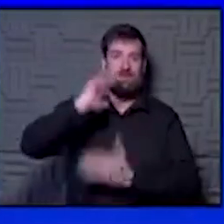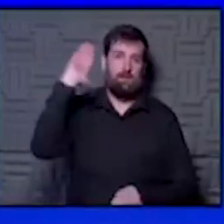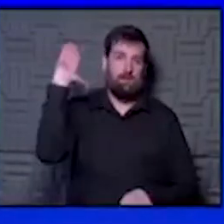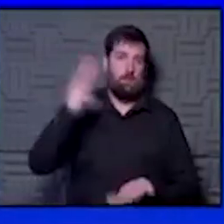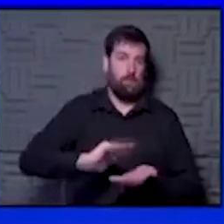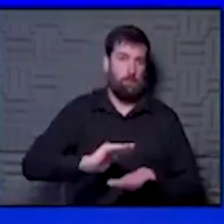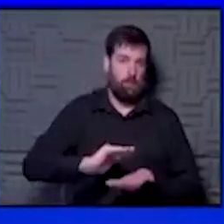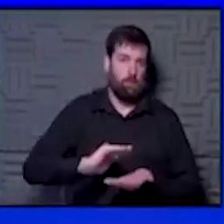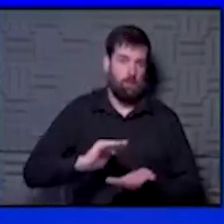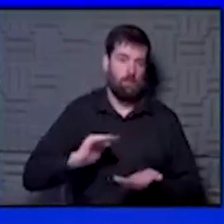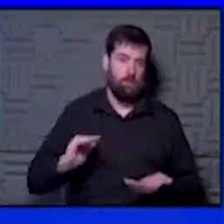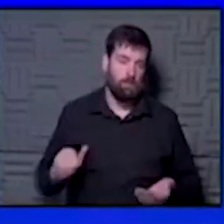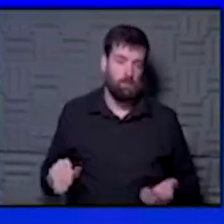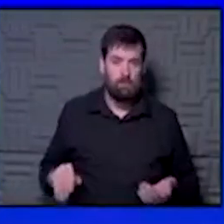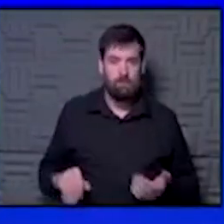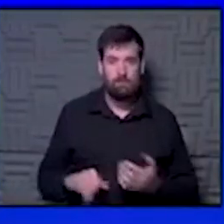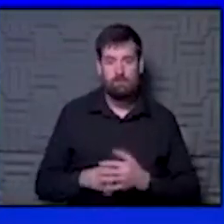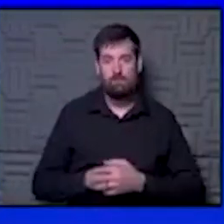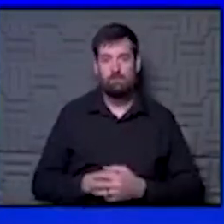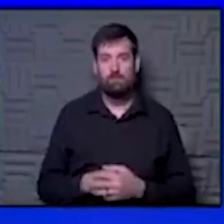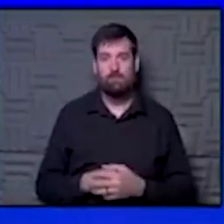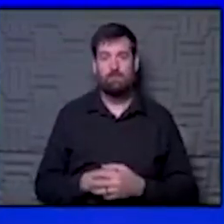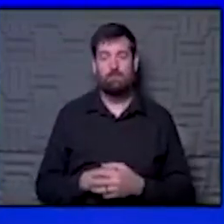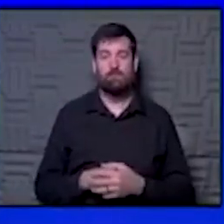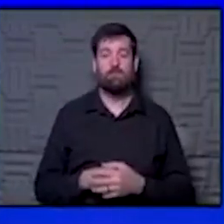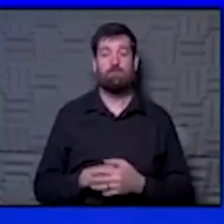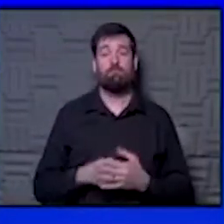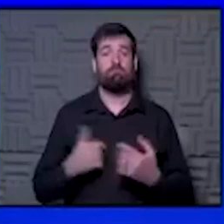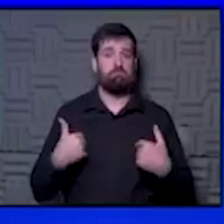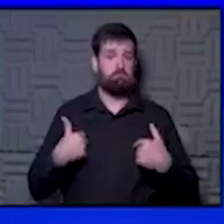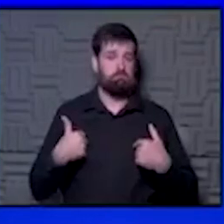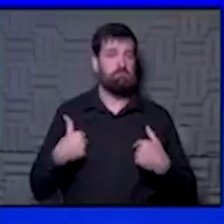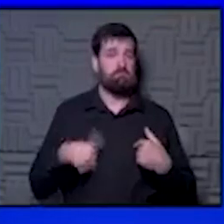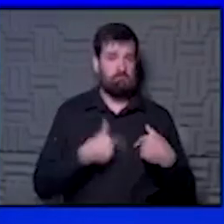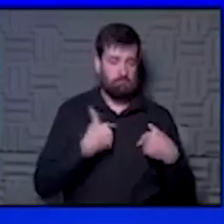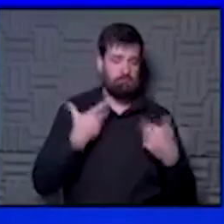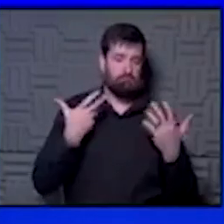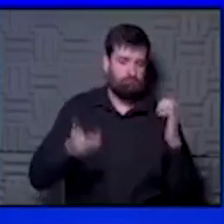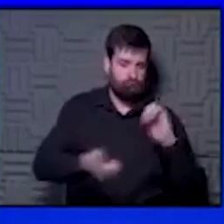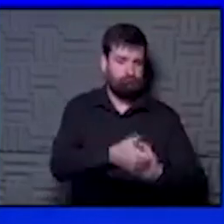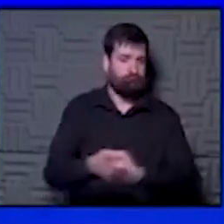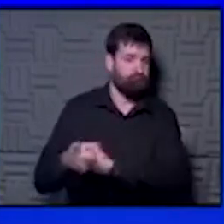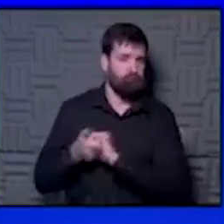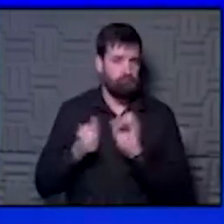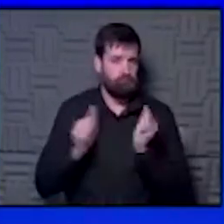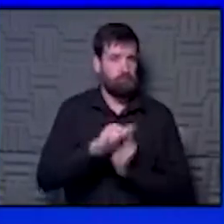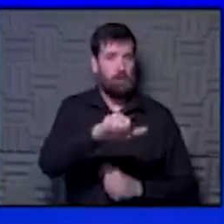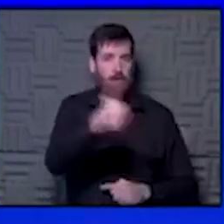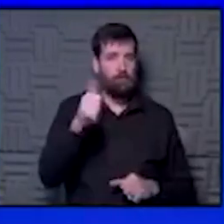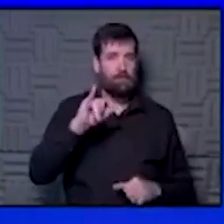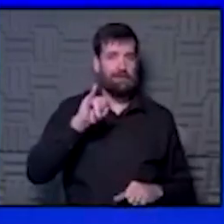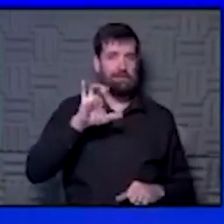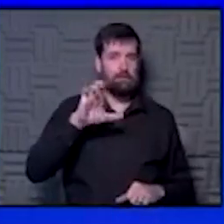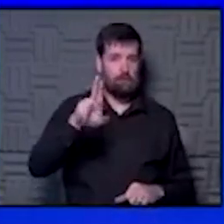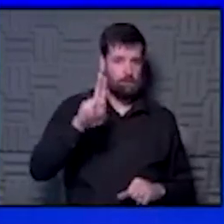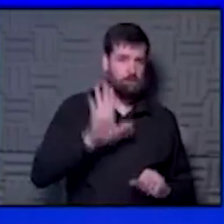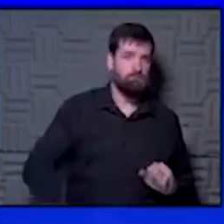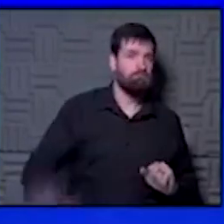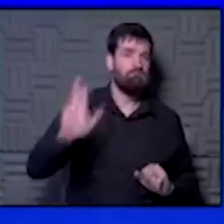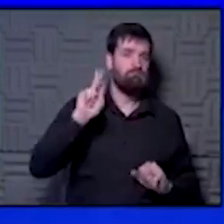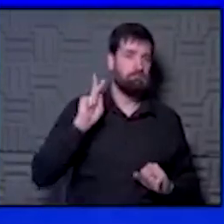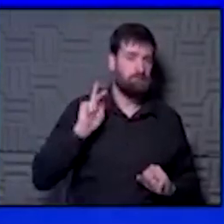staffed by nursing. So that can add to the crunch as well. So we have worked, we do work with other ICUs around the city.